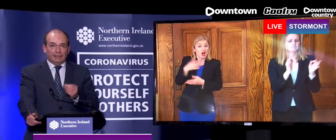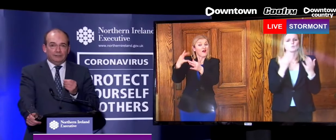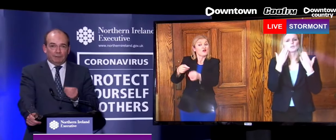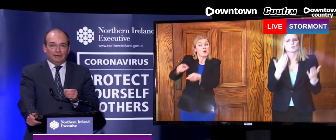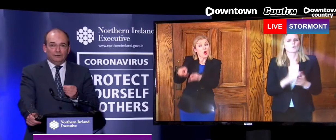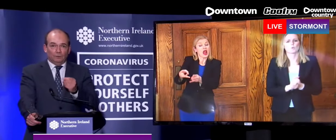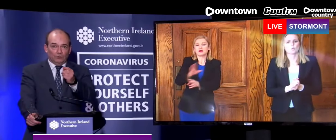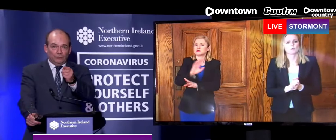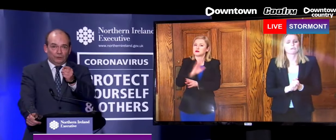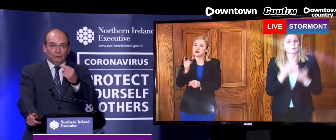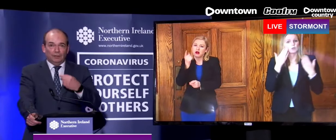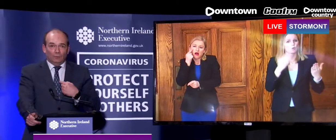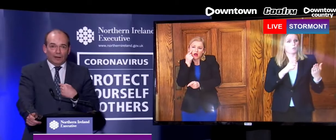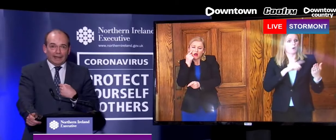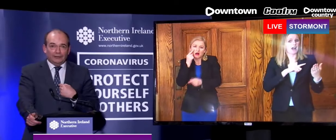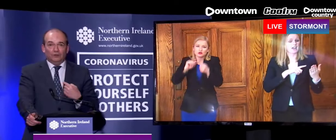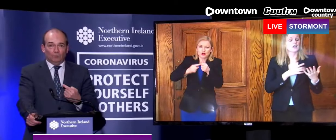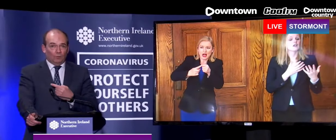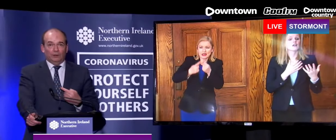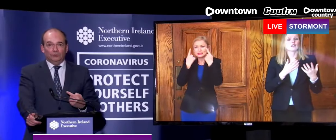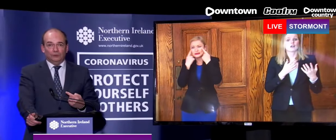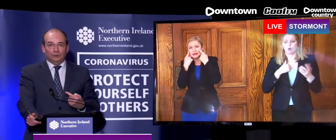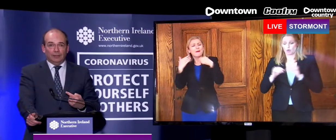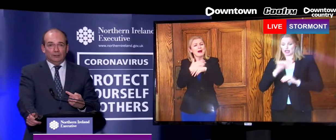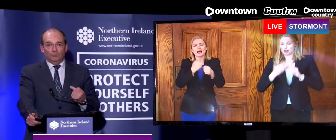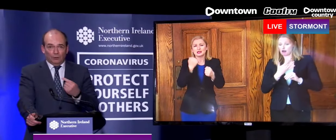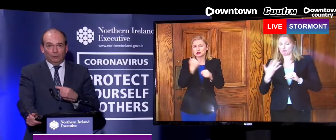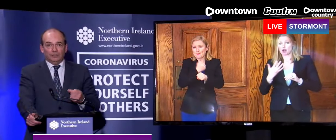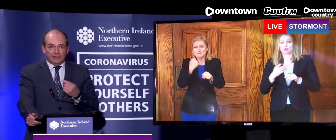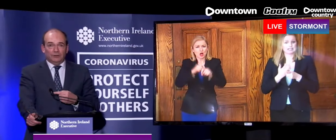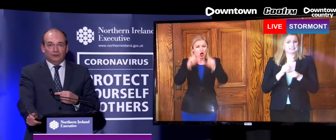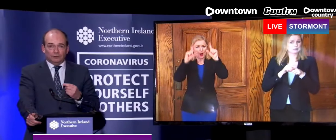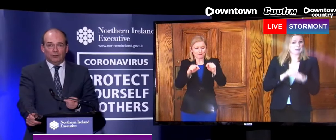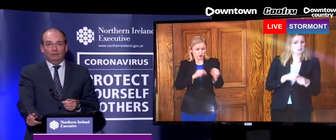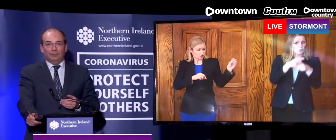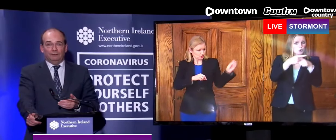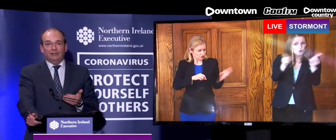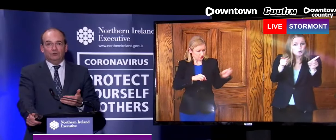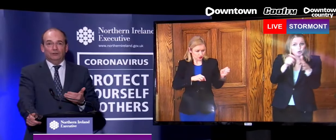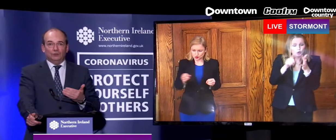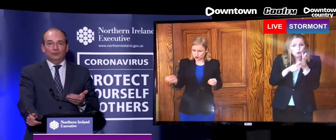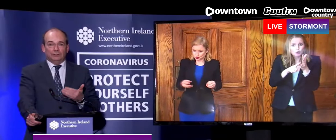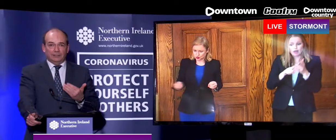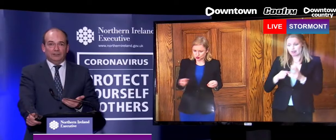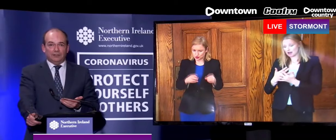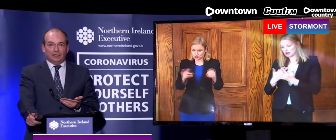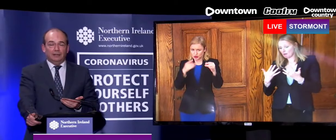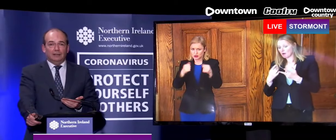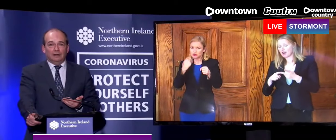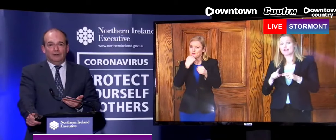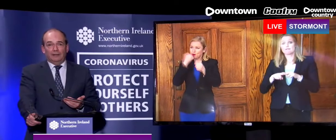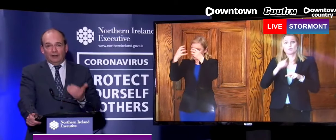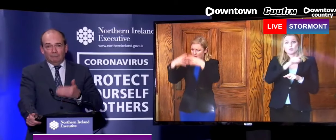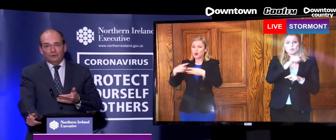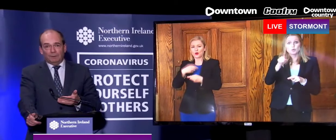fundamentally dependent on what you do, what I do, and what we all do. So if we all continue to observe the advice around social distancing,